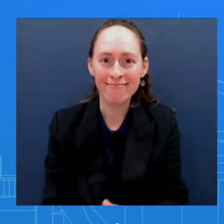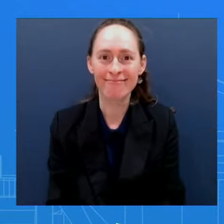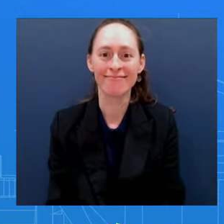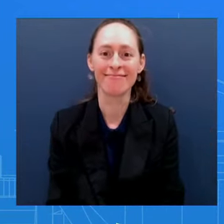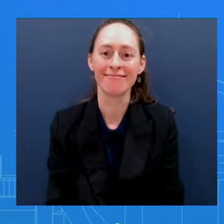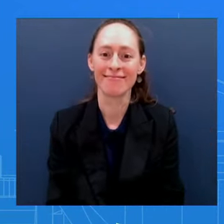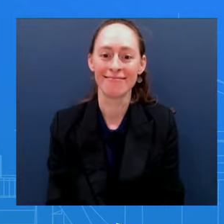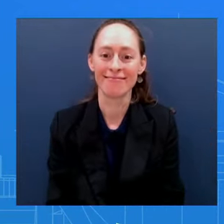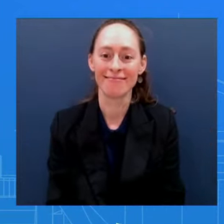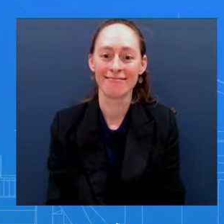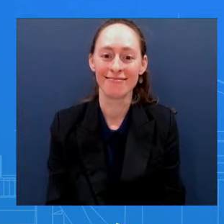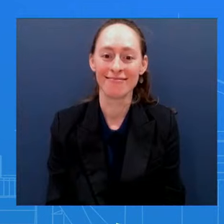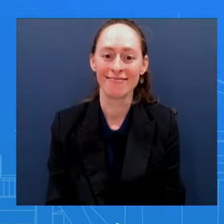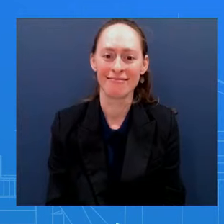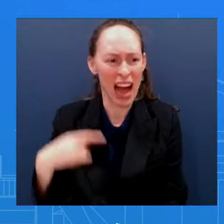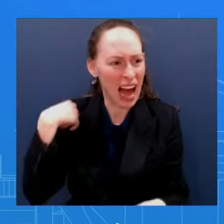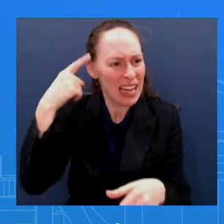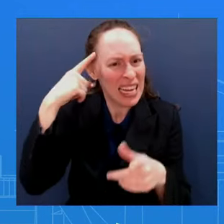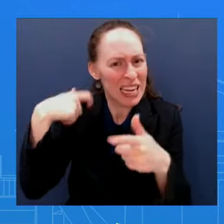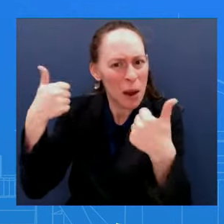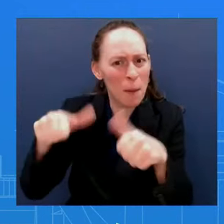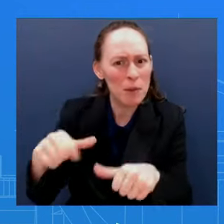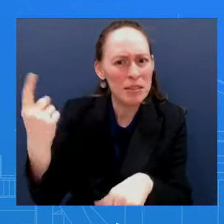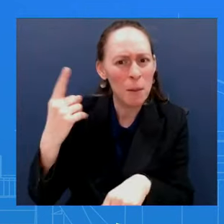one Even the rabbits